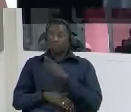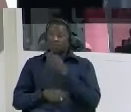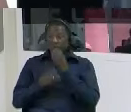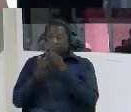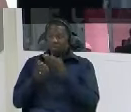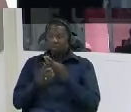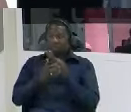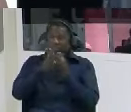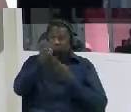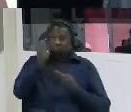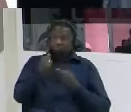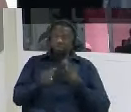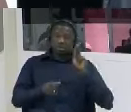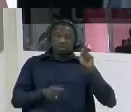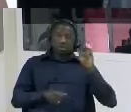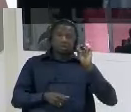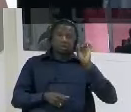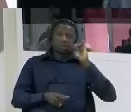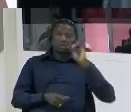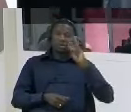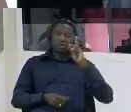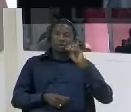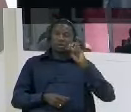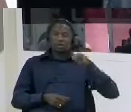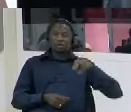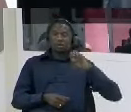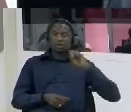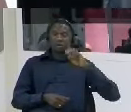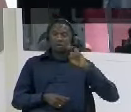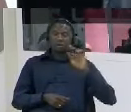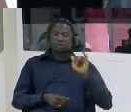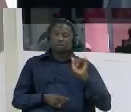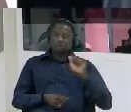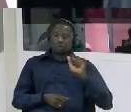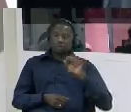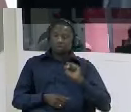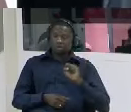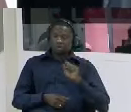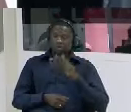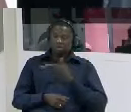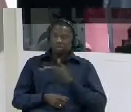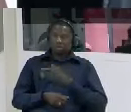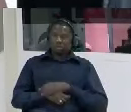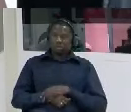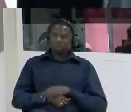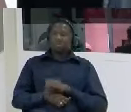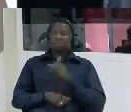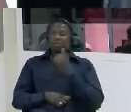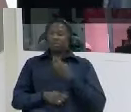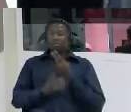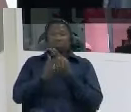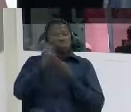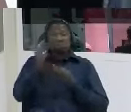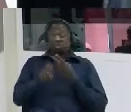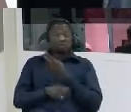two of them are affected yeah and what is the likelihood of getting a kidney donor